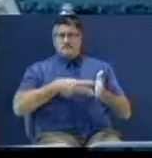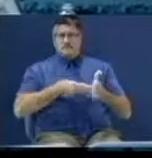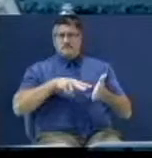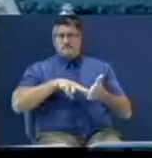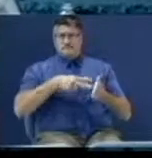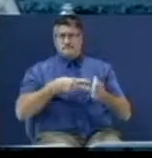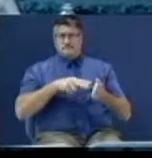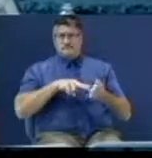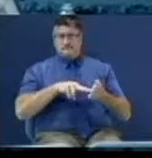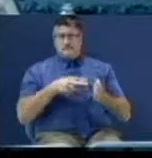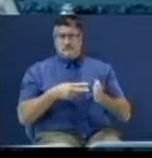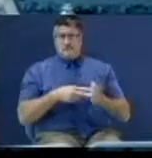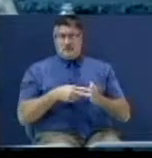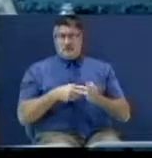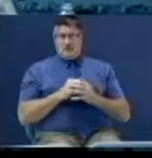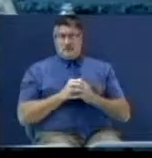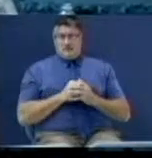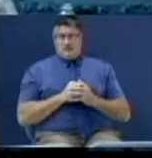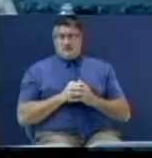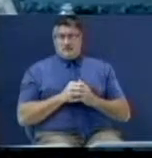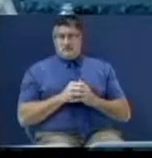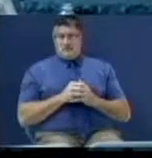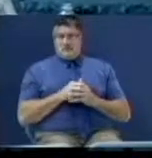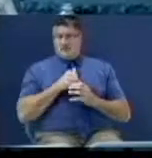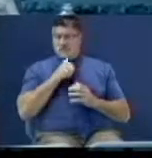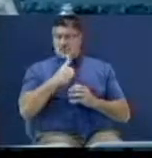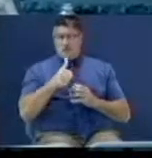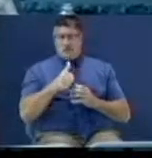don't give time to be in the troublemaker?